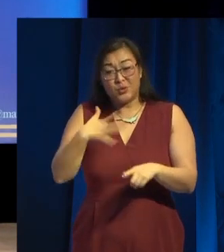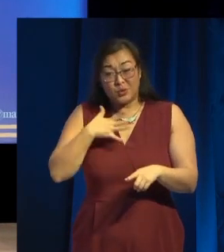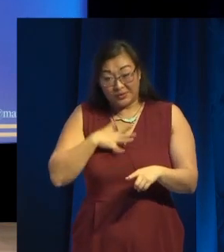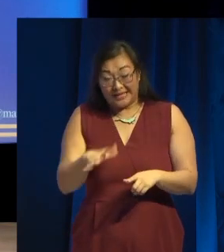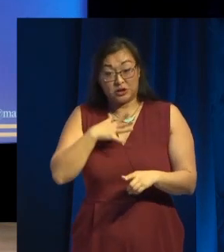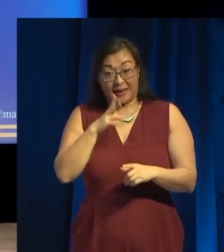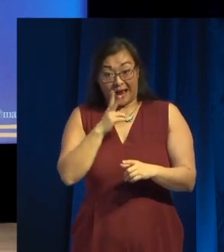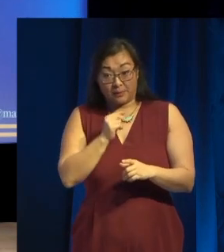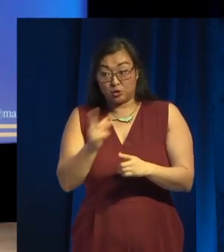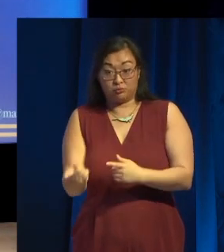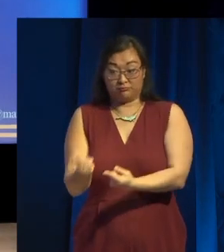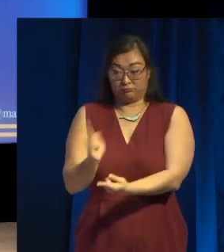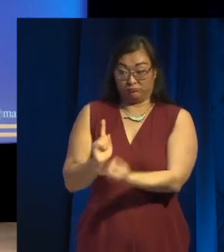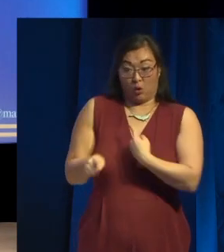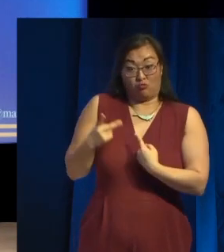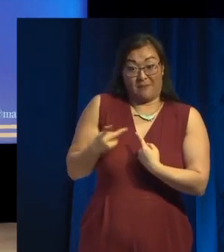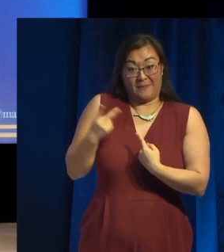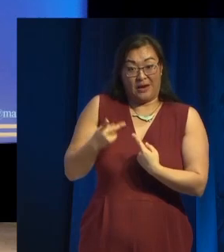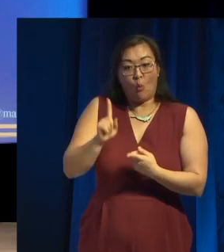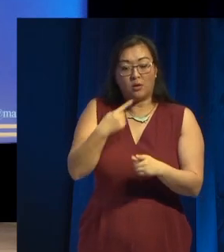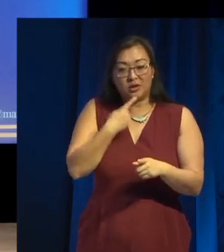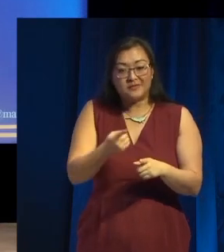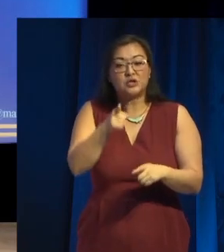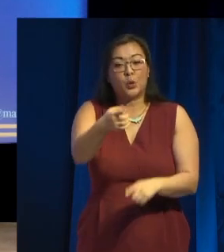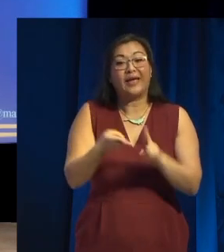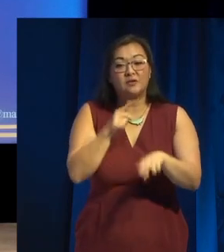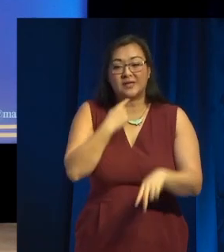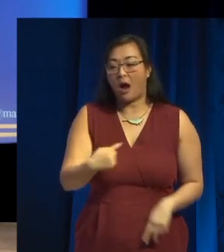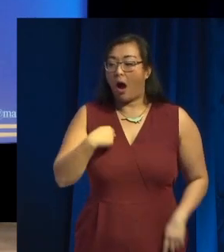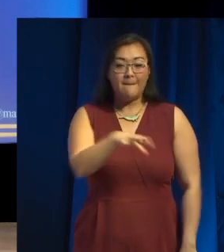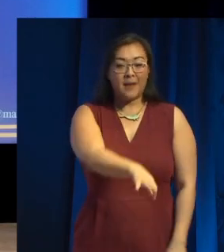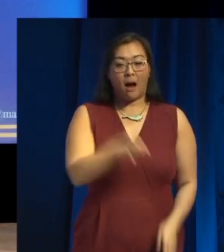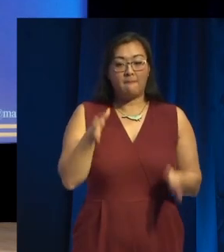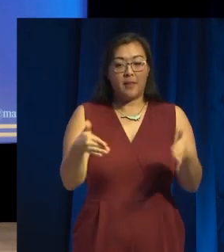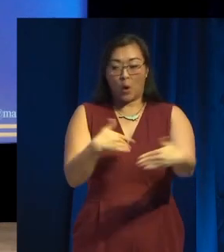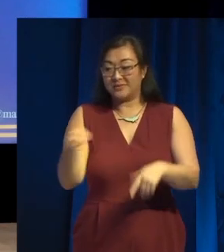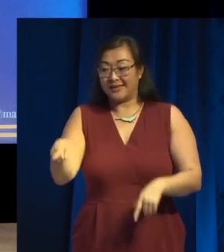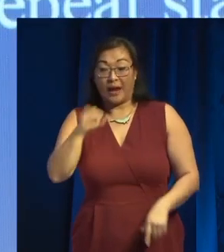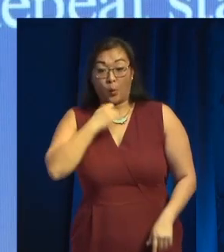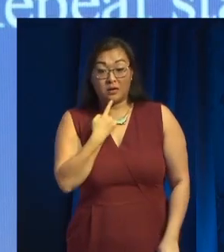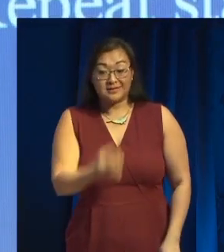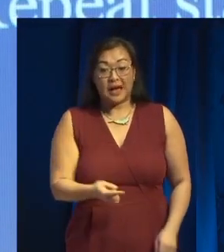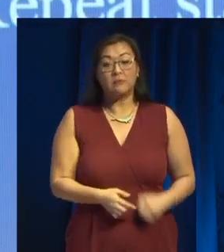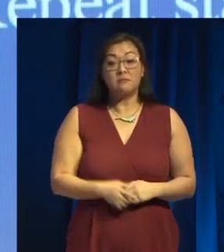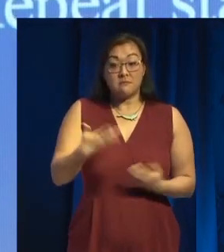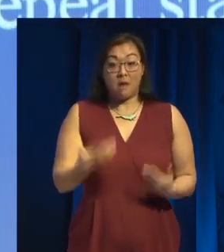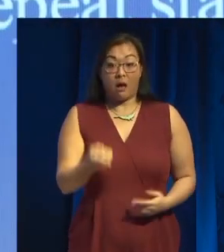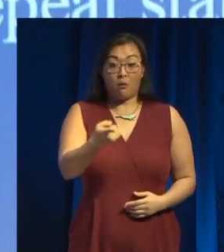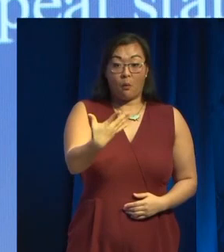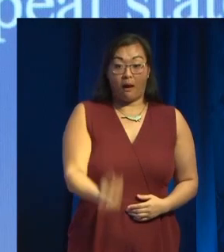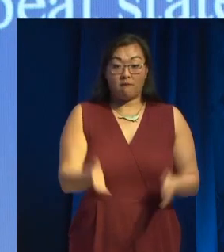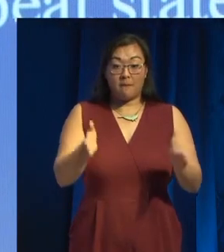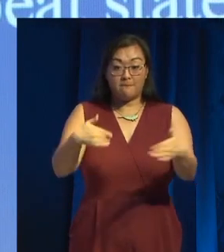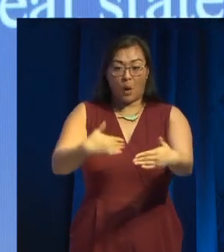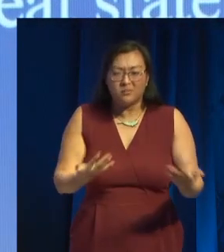for example, it says, you have picked up the box. Something happens, you now have a box. It's another